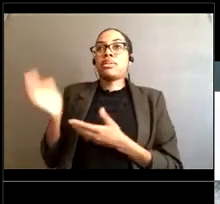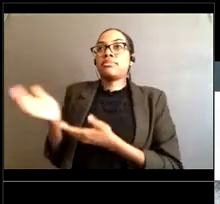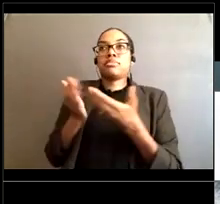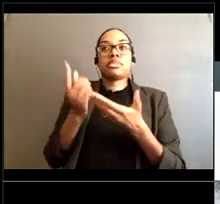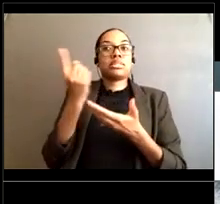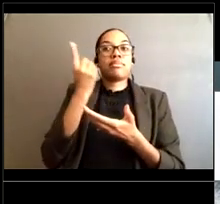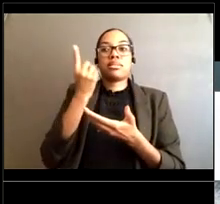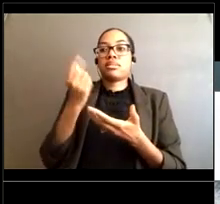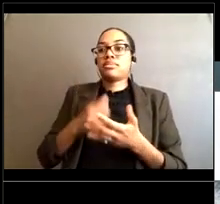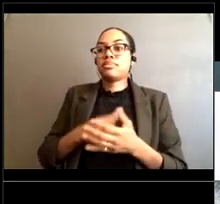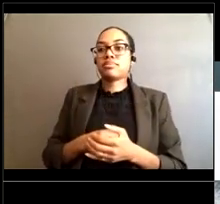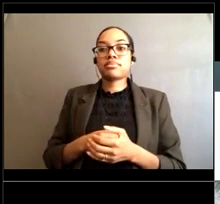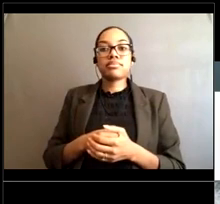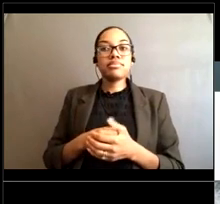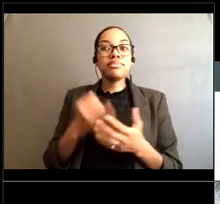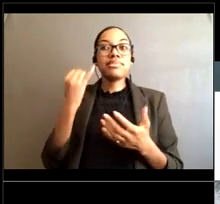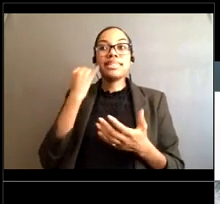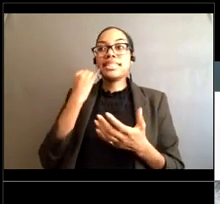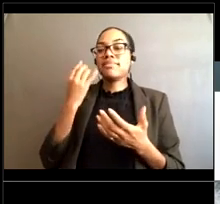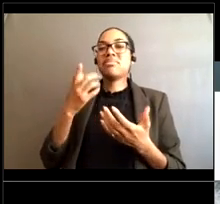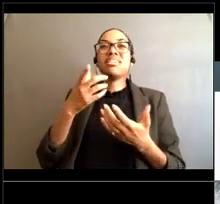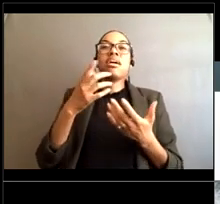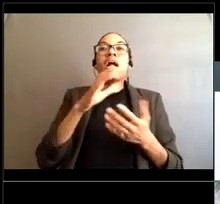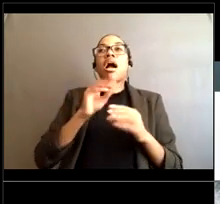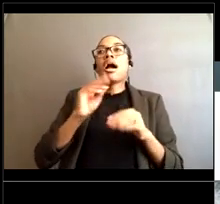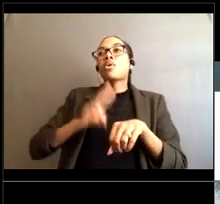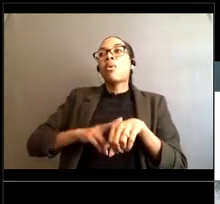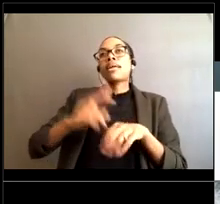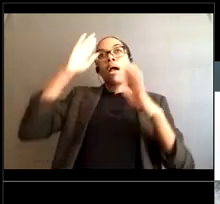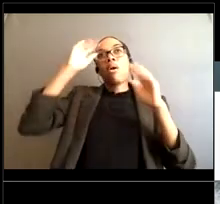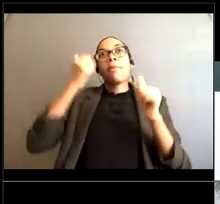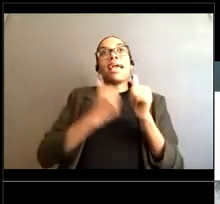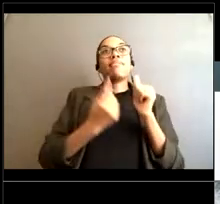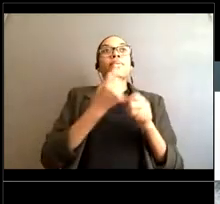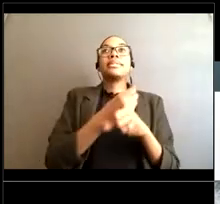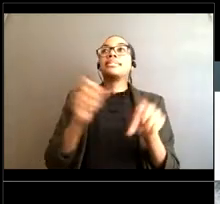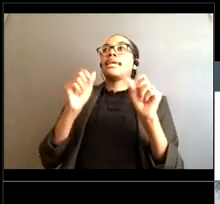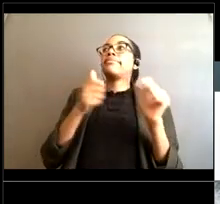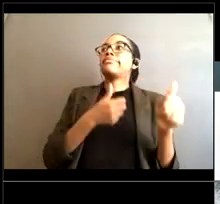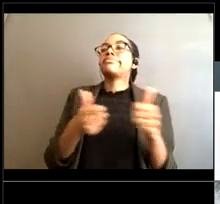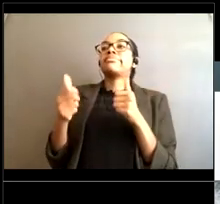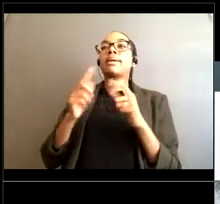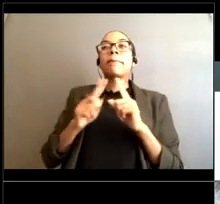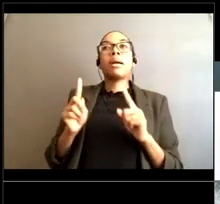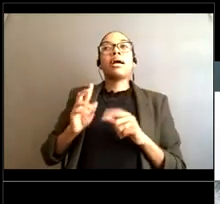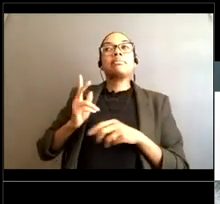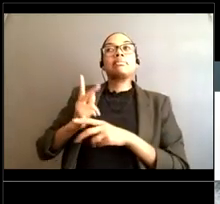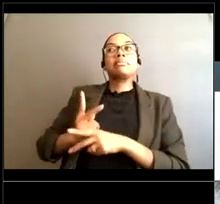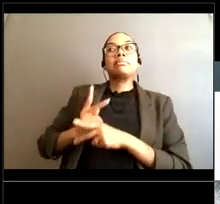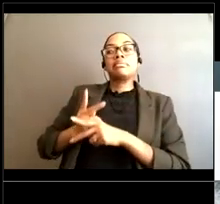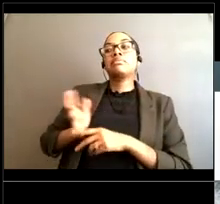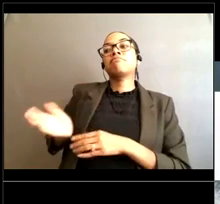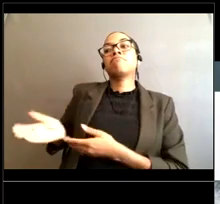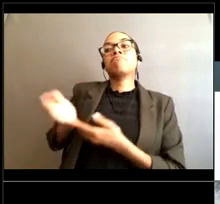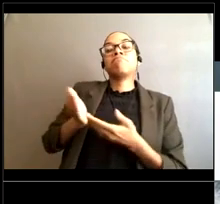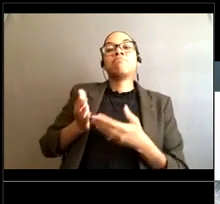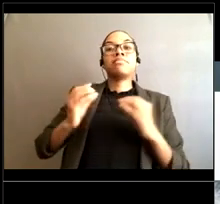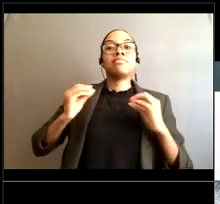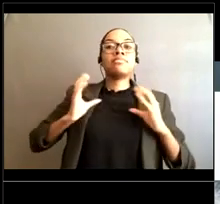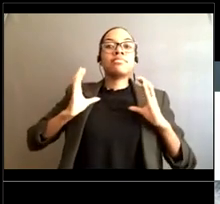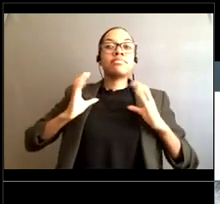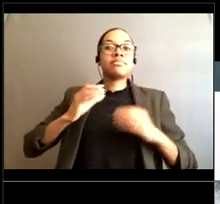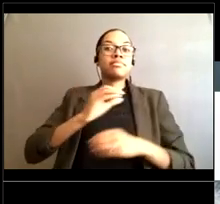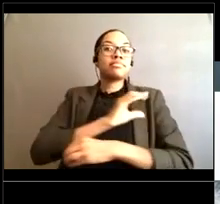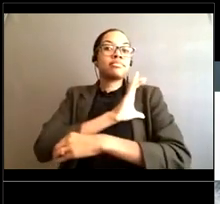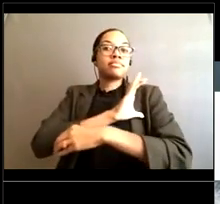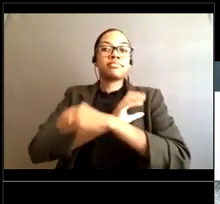no choice and someone's in distress At least I would be able to throw them something that might float or in the worst case scenario I had